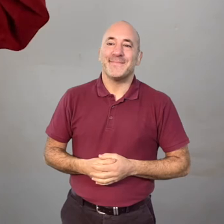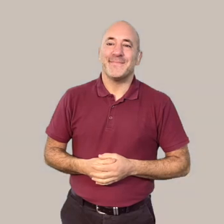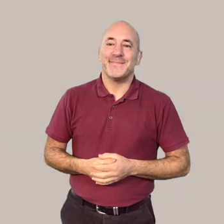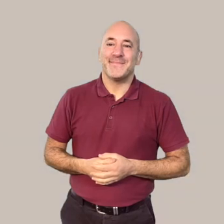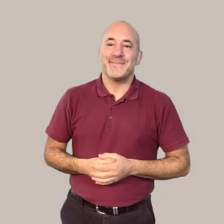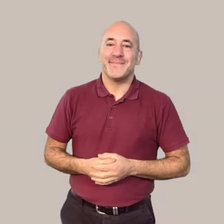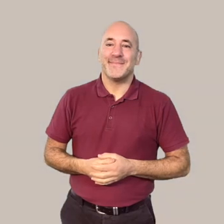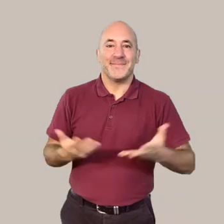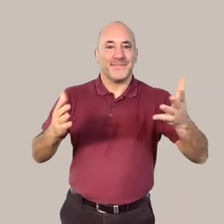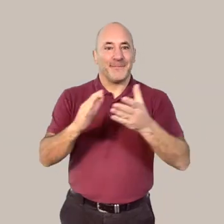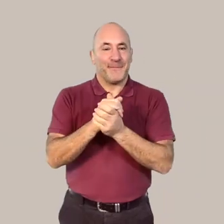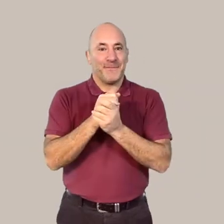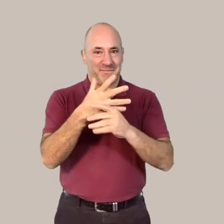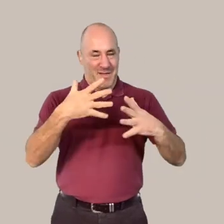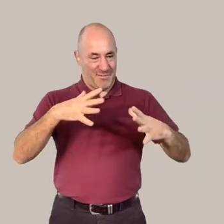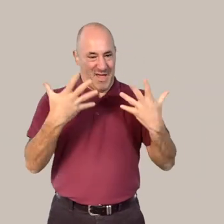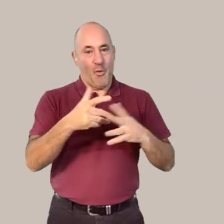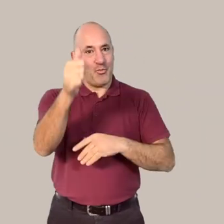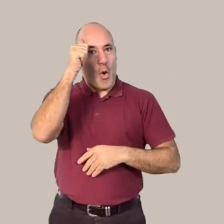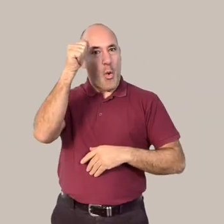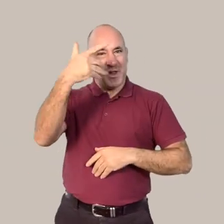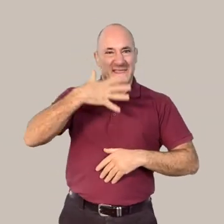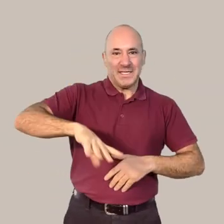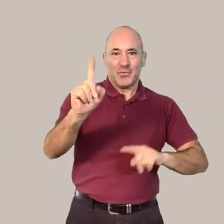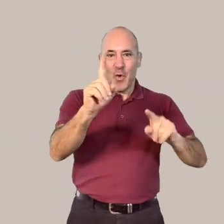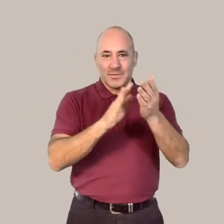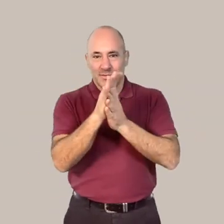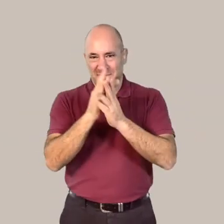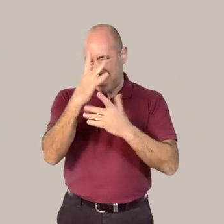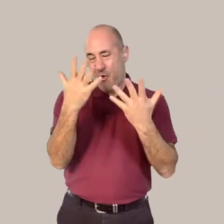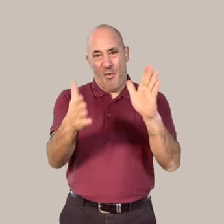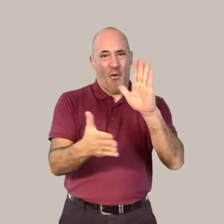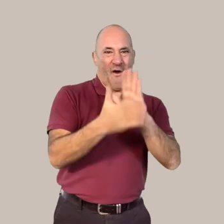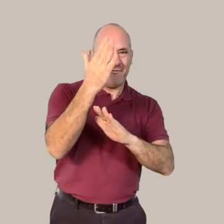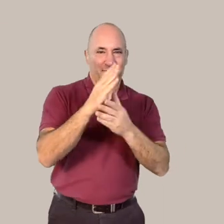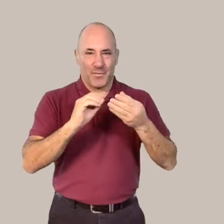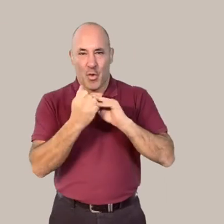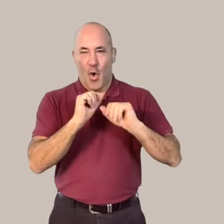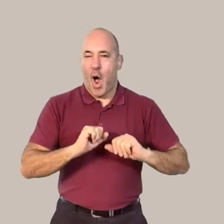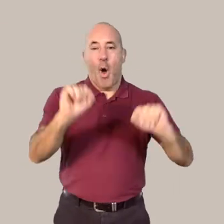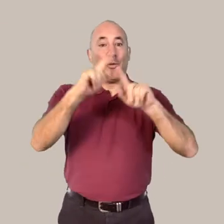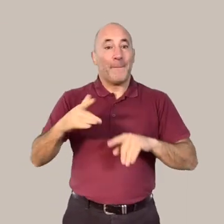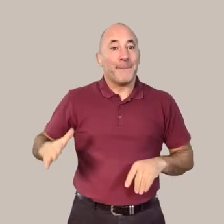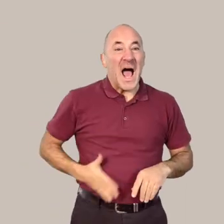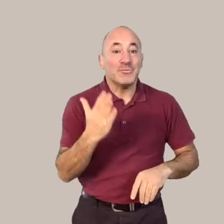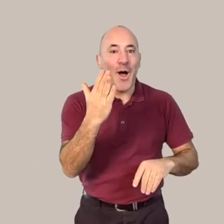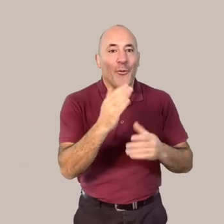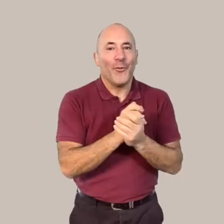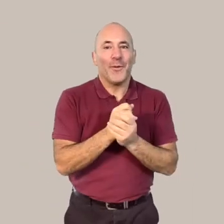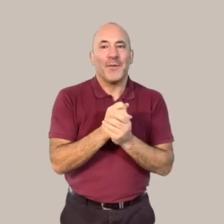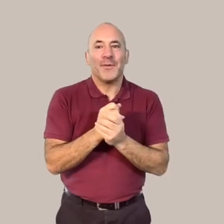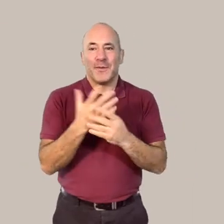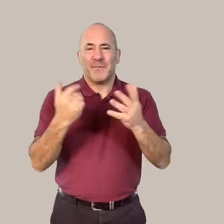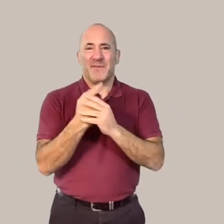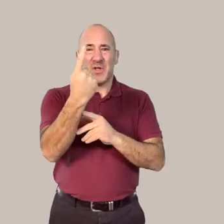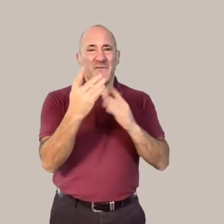so now you have all the tools that you need to go away and create your very own panto